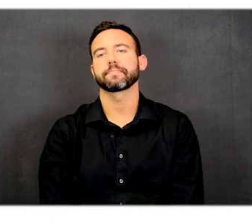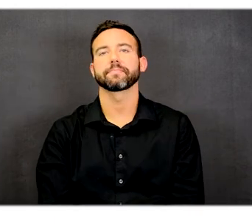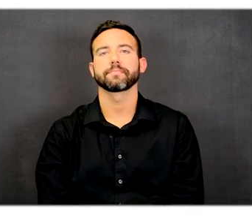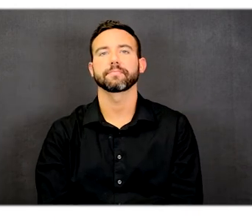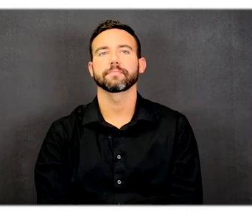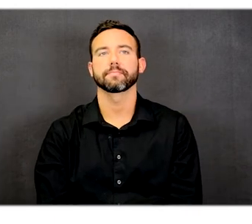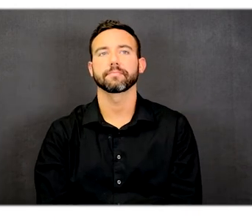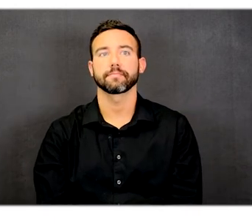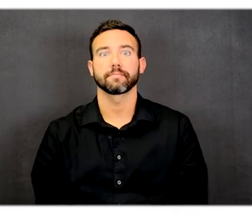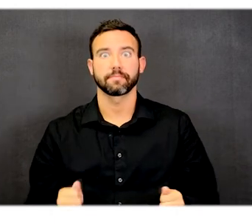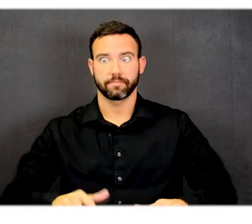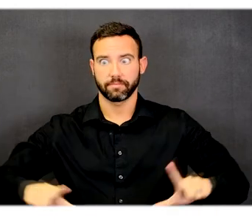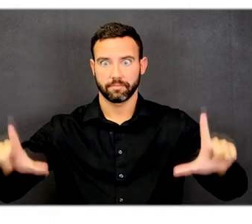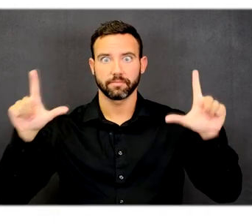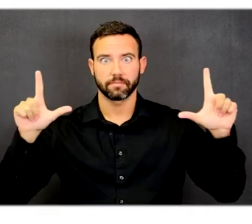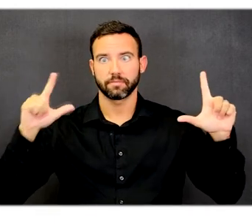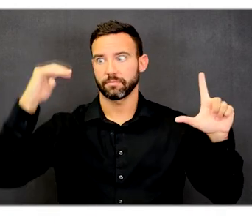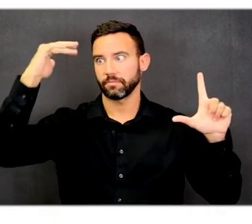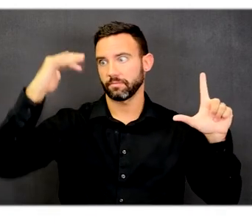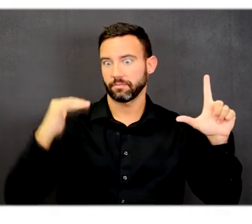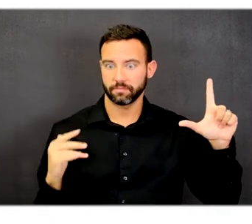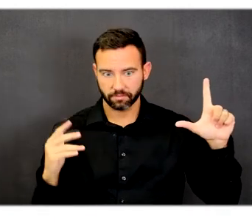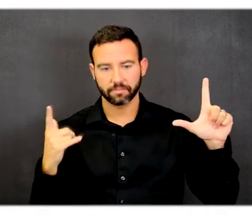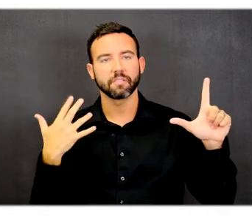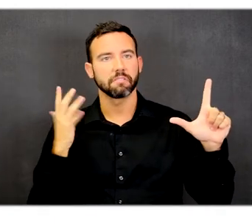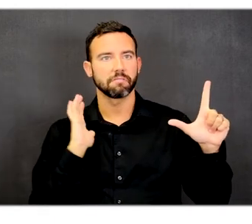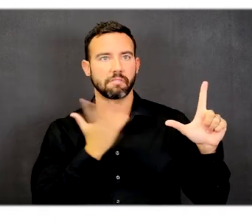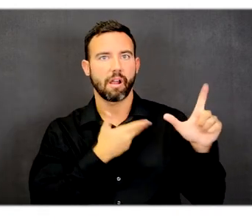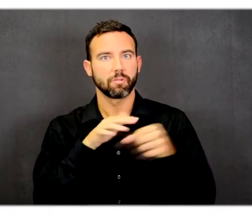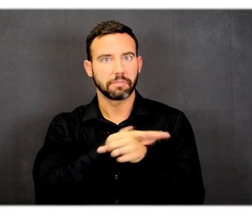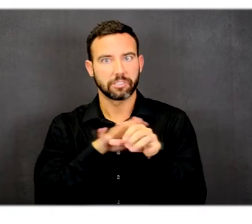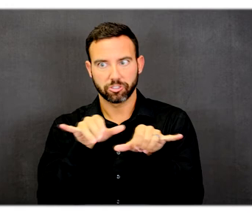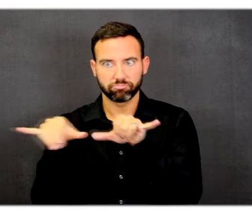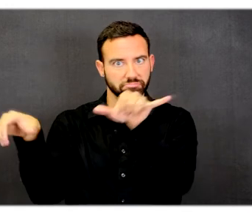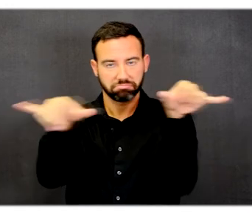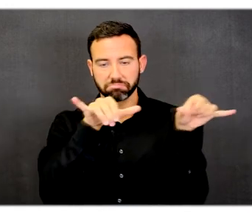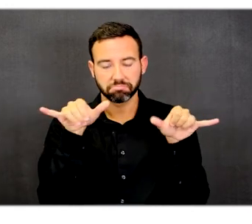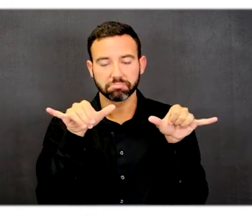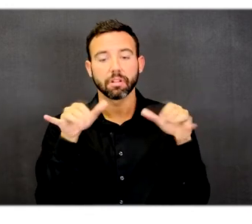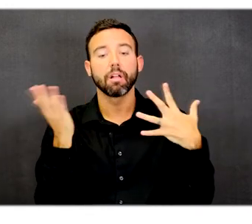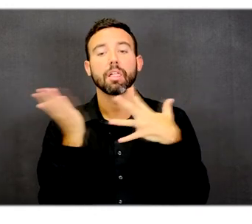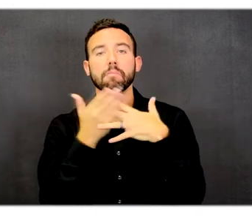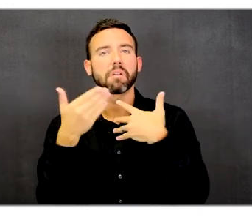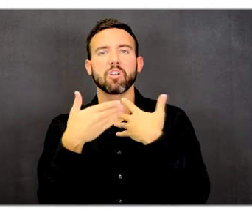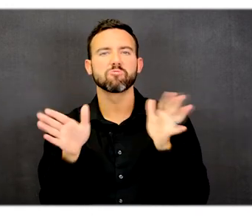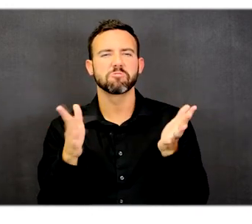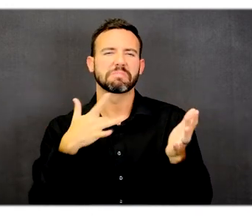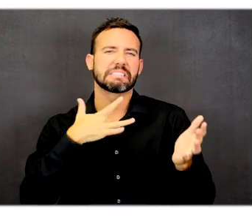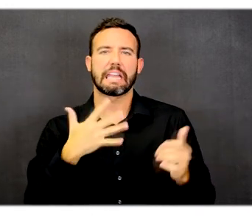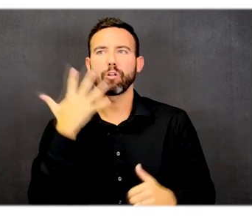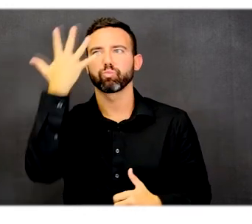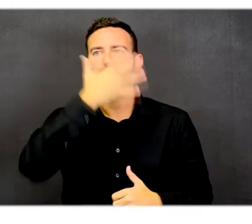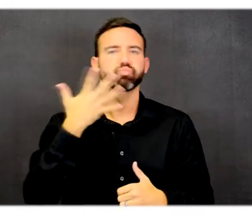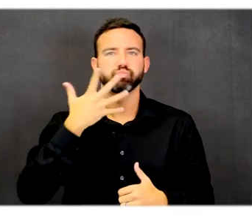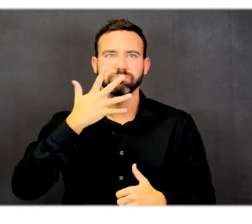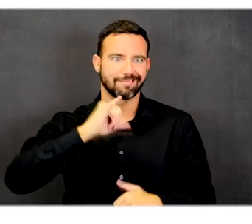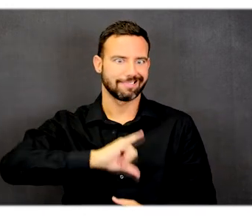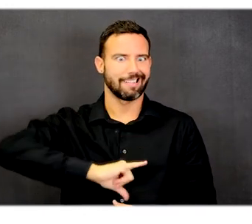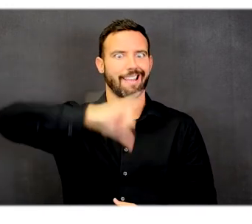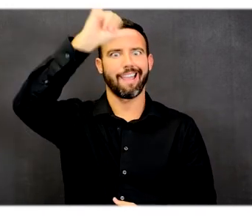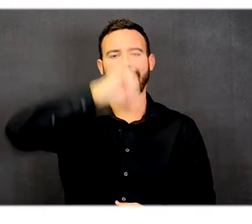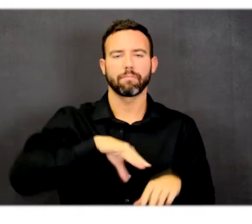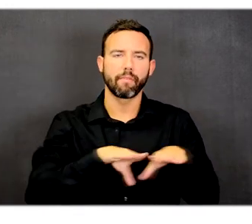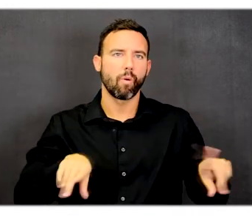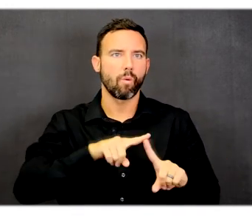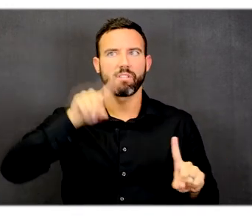This whole slide series is about the commonality of spaces. Break rooms are pretty much the same on each floor and can be